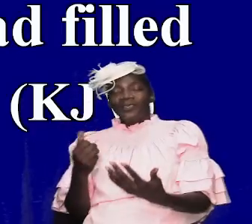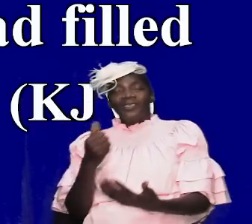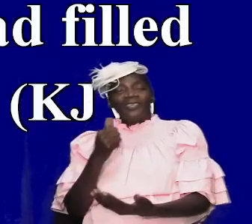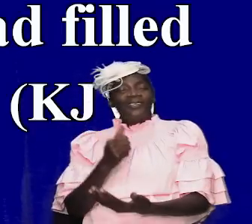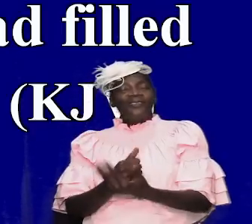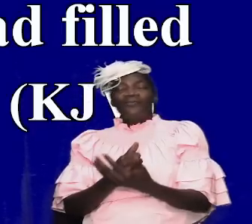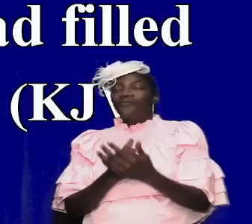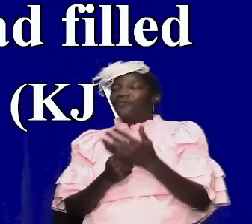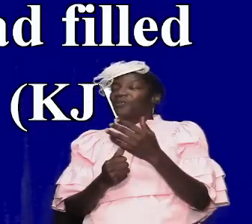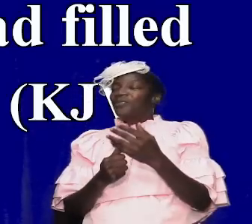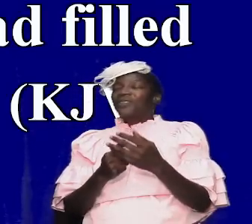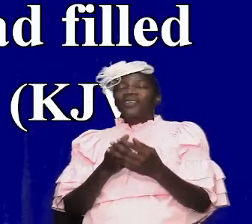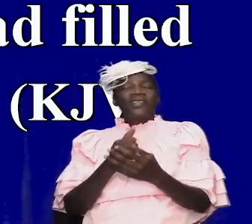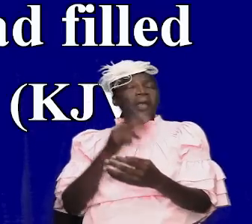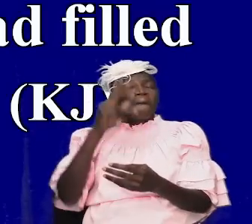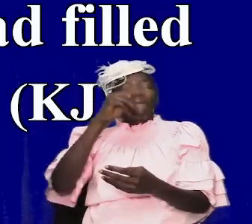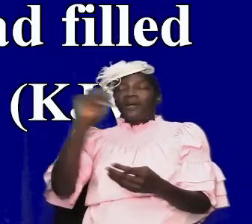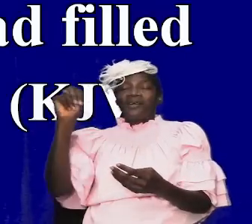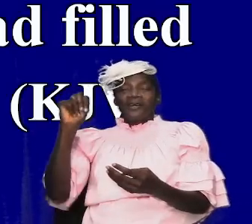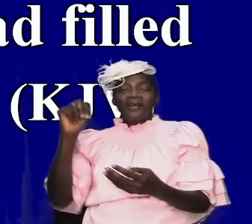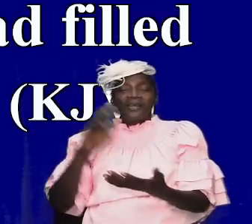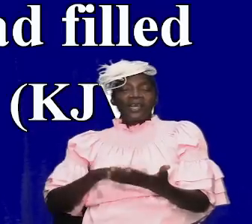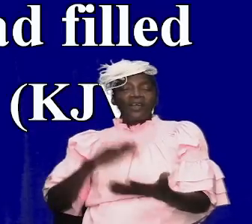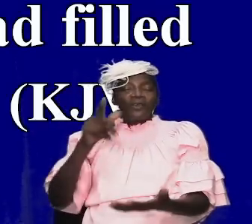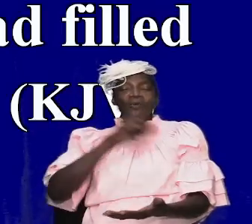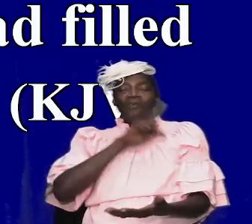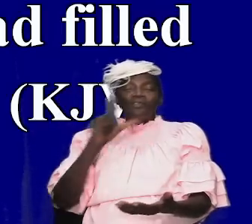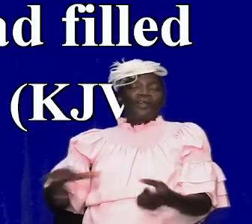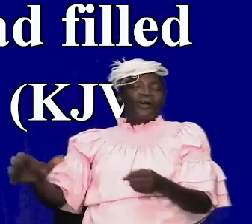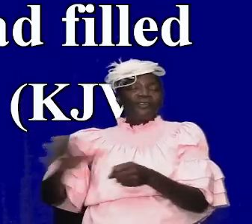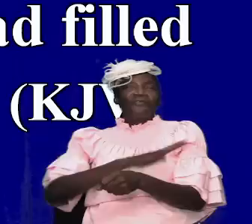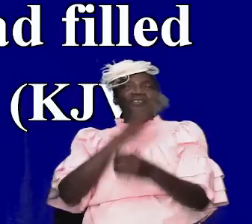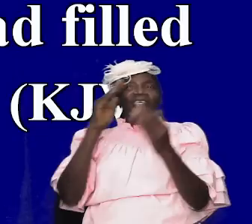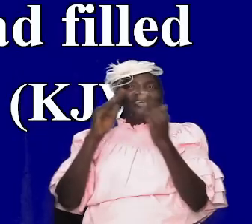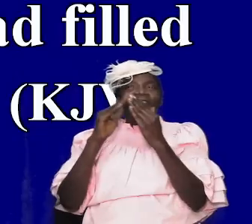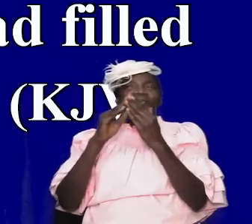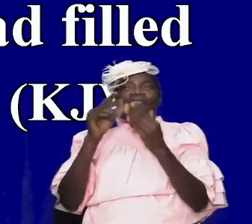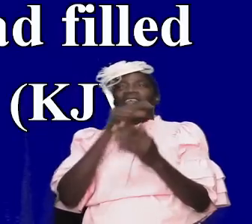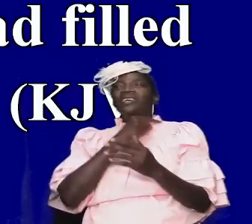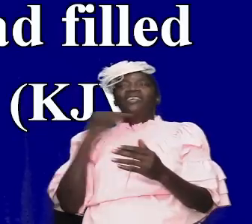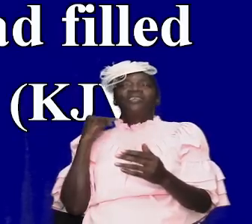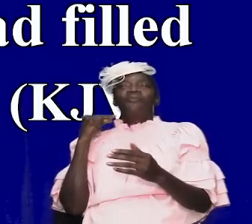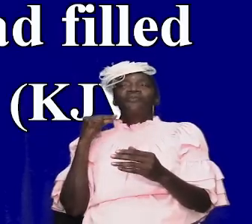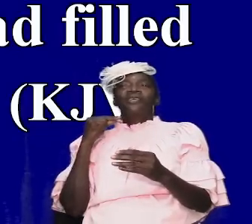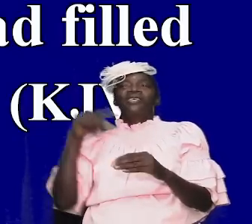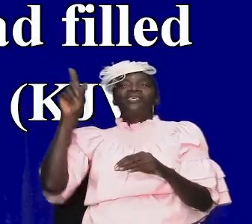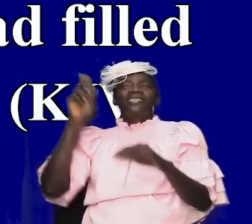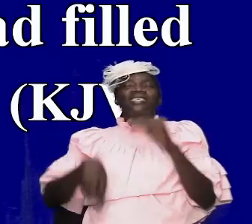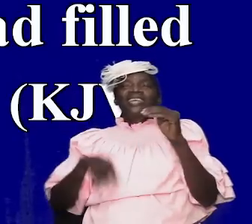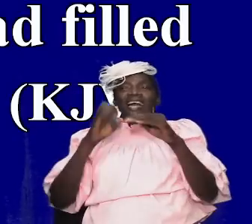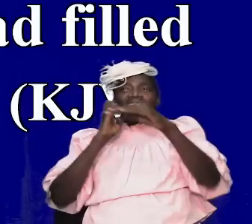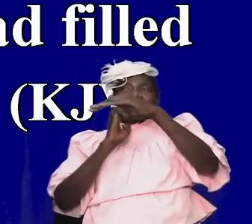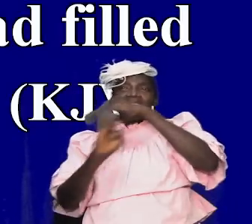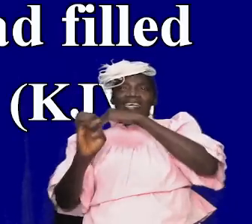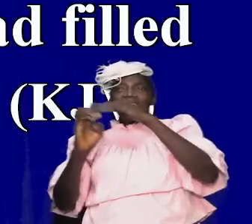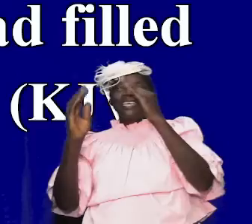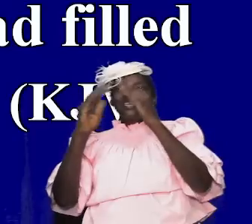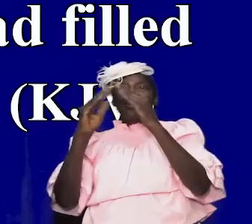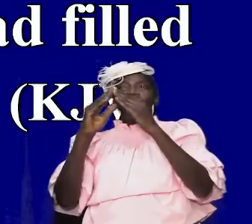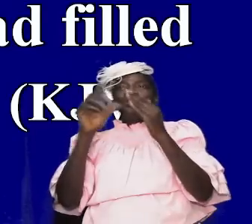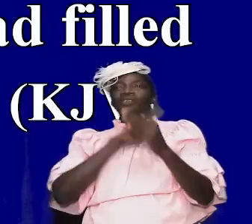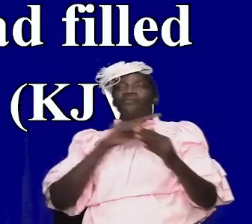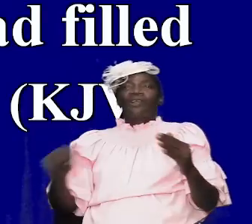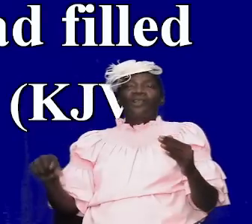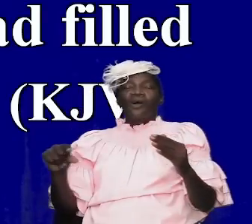the glory of the lord filled the house and the priest could not enter into the house of the lord